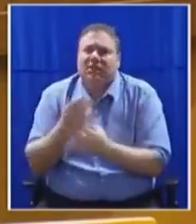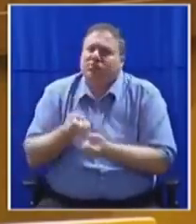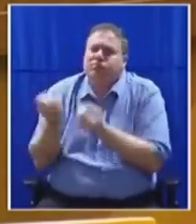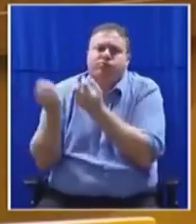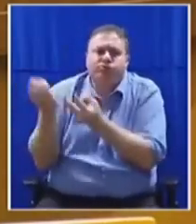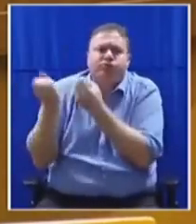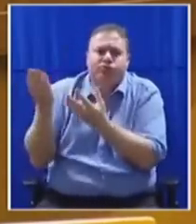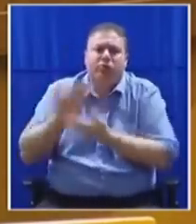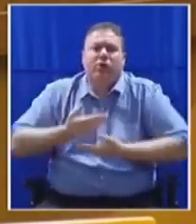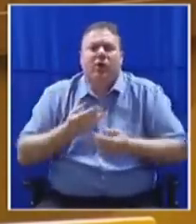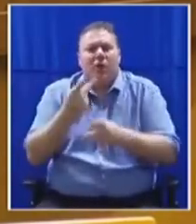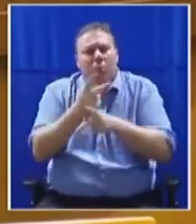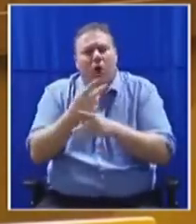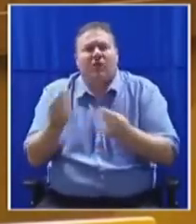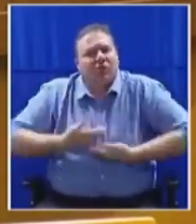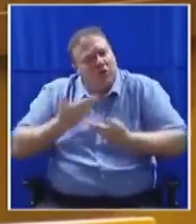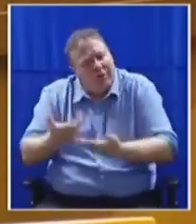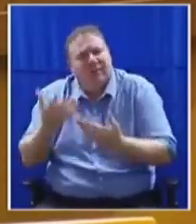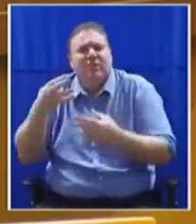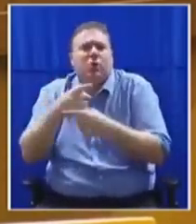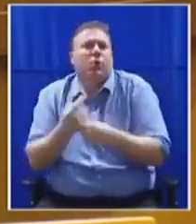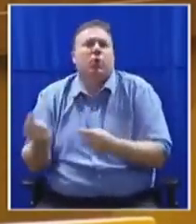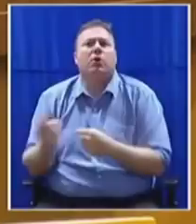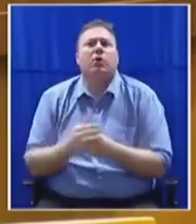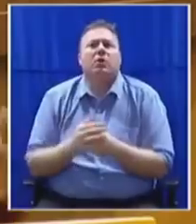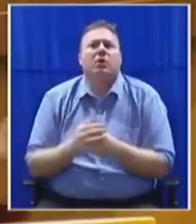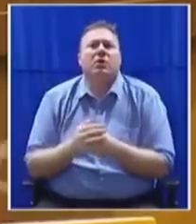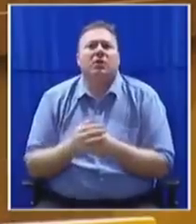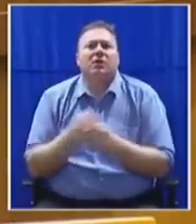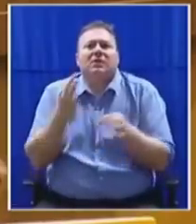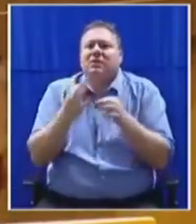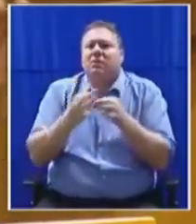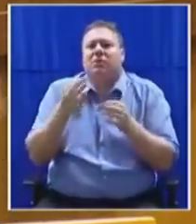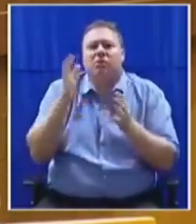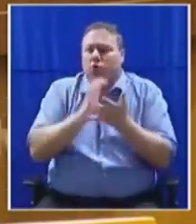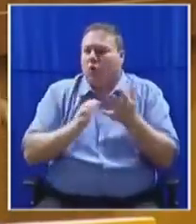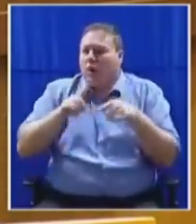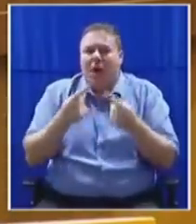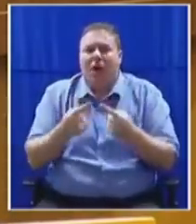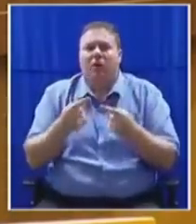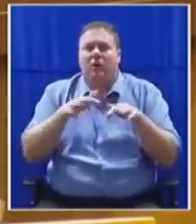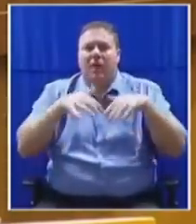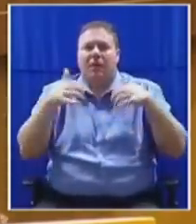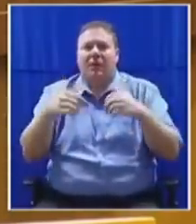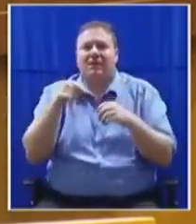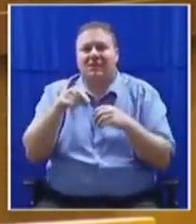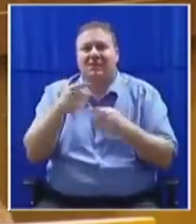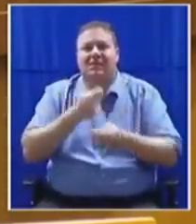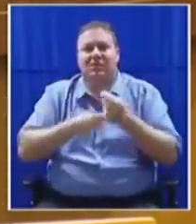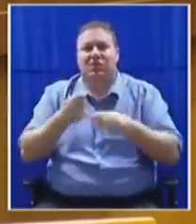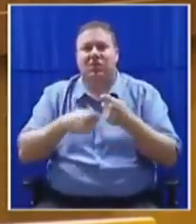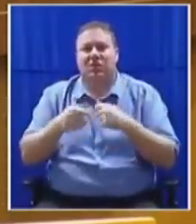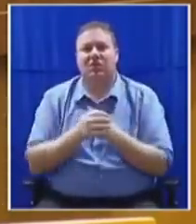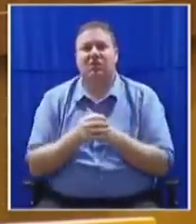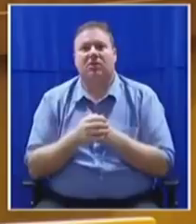services in terms of what should happen. Let us tell you a simple story about the companies that are listed in the London Stock Exchange that do business